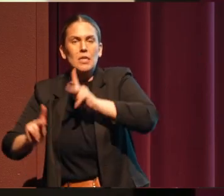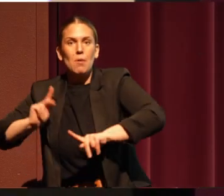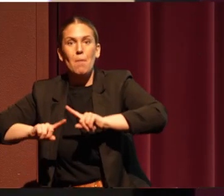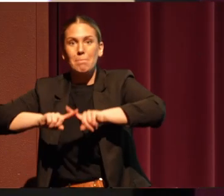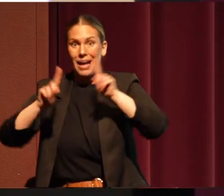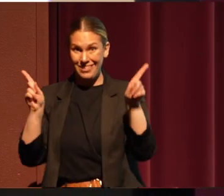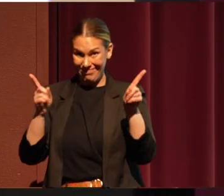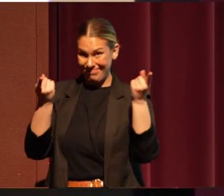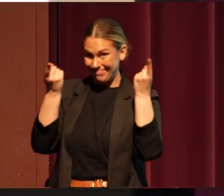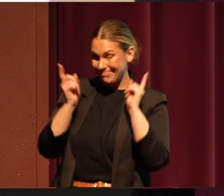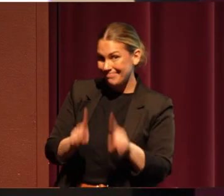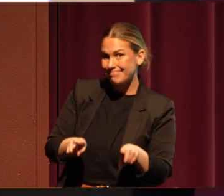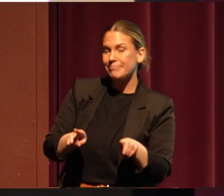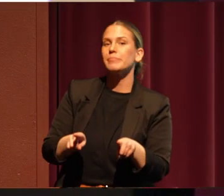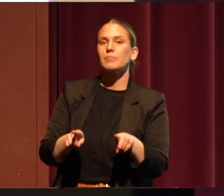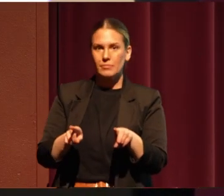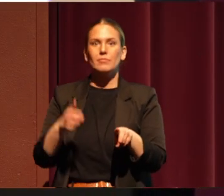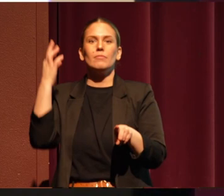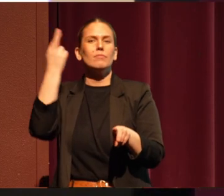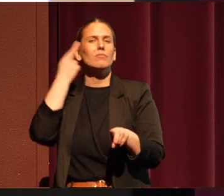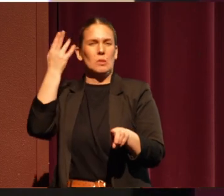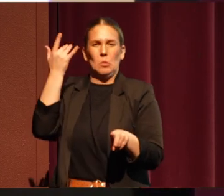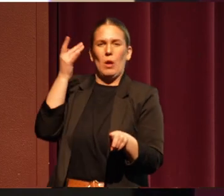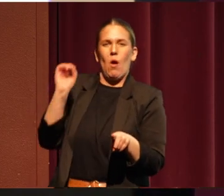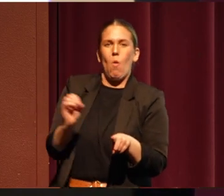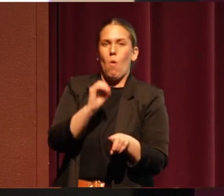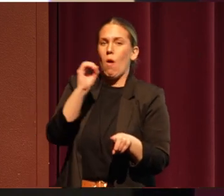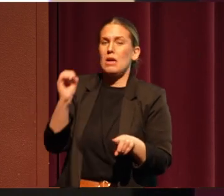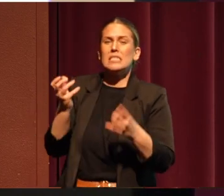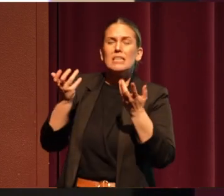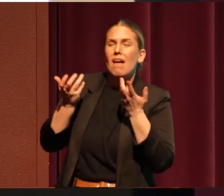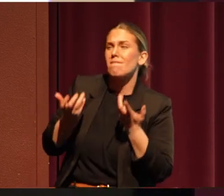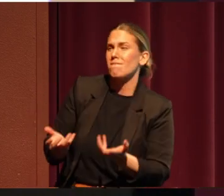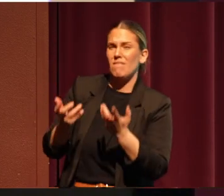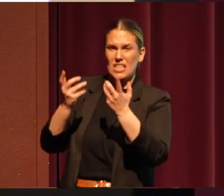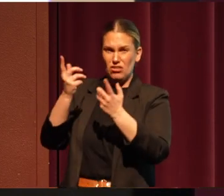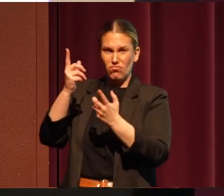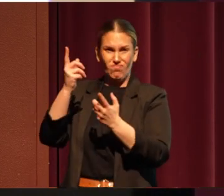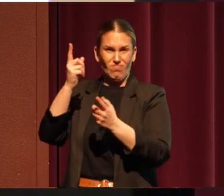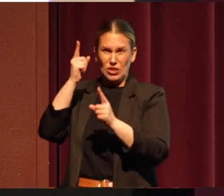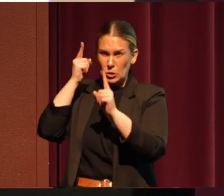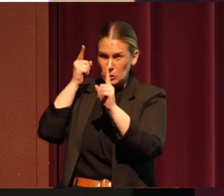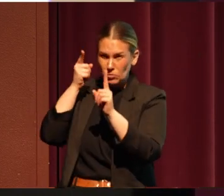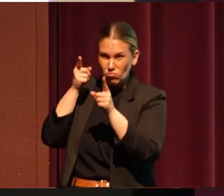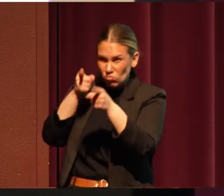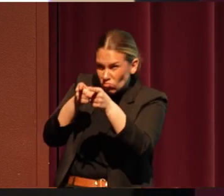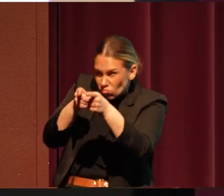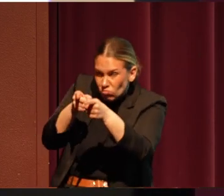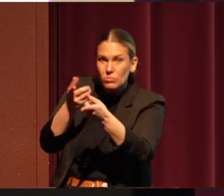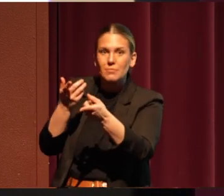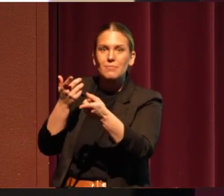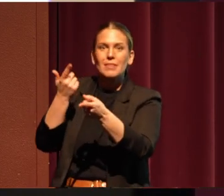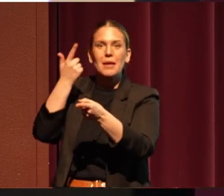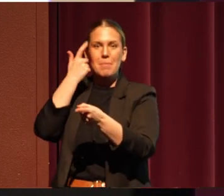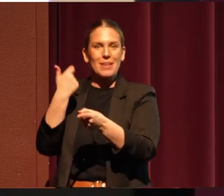happened was the reason why Oregon was so heavily targeted, it's because we had timber.